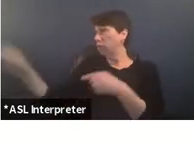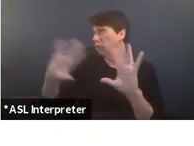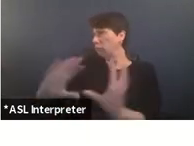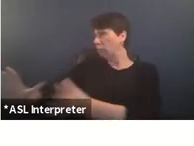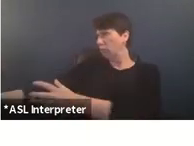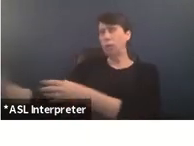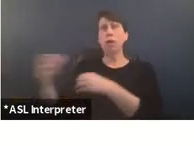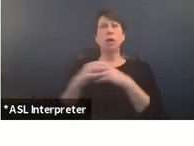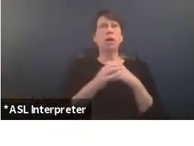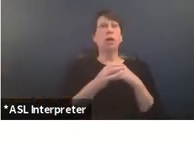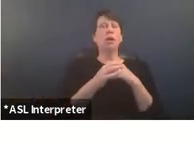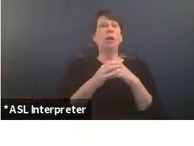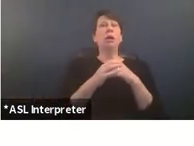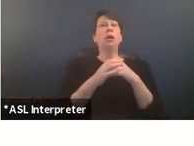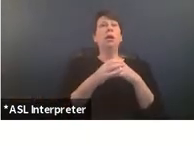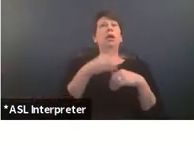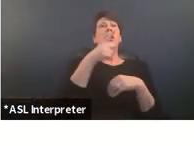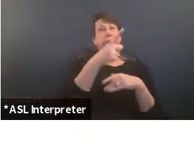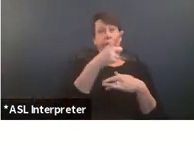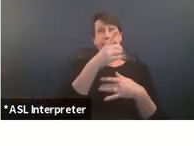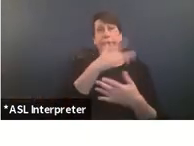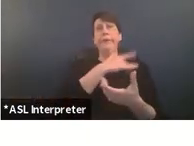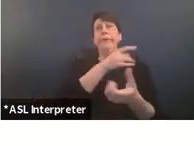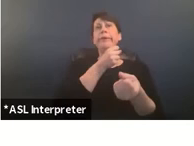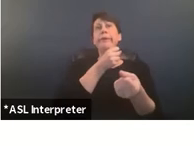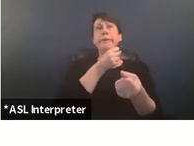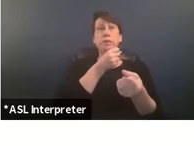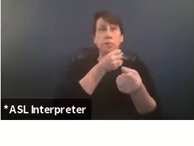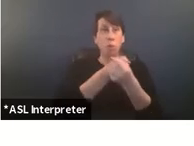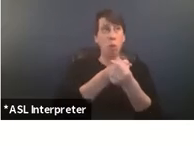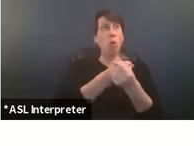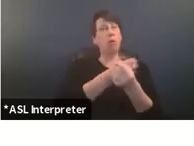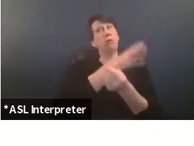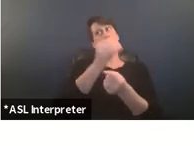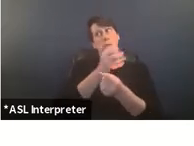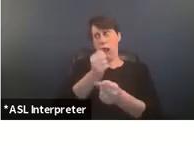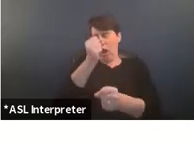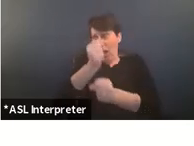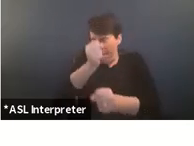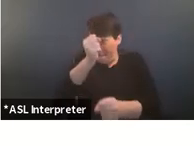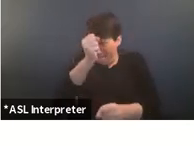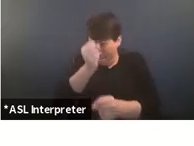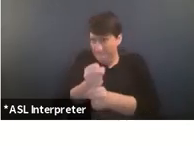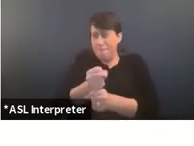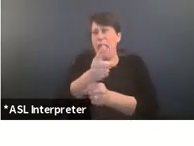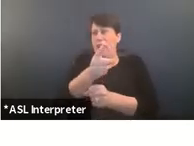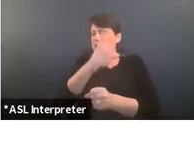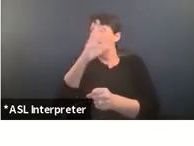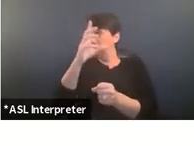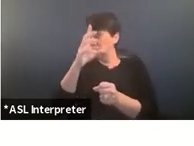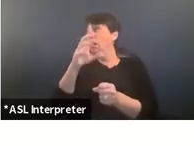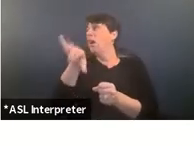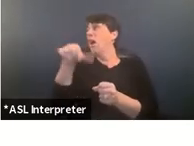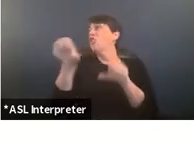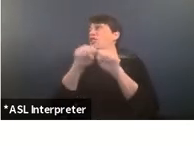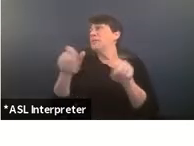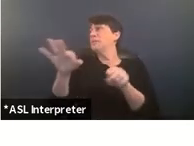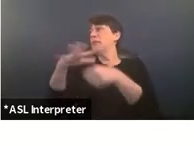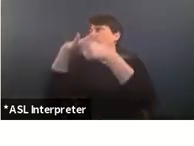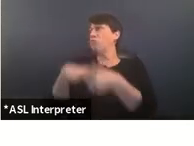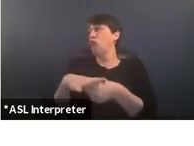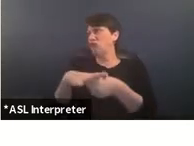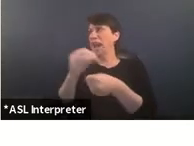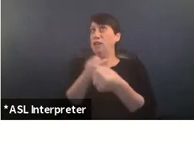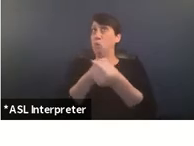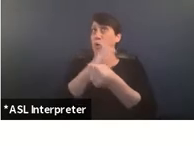patriarchal violence upholds reproduces and enacts patriarchy and other systems of oppression so